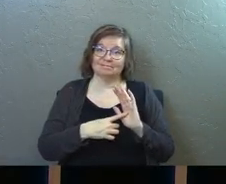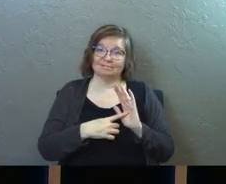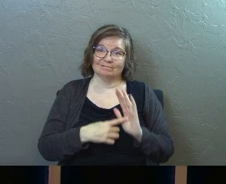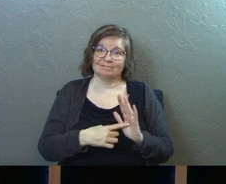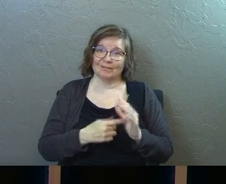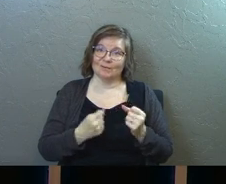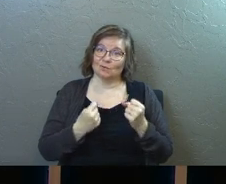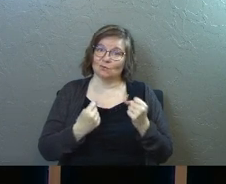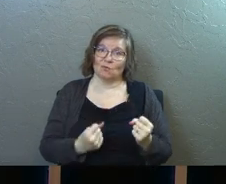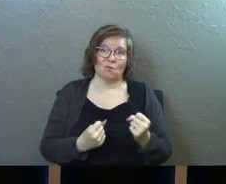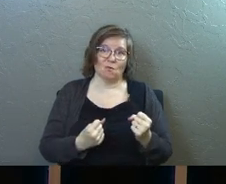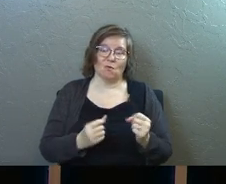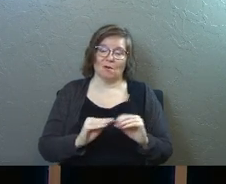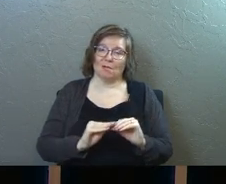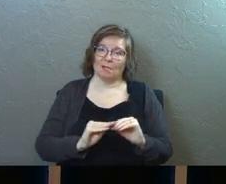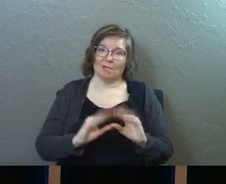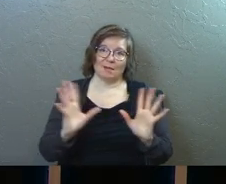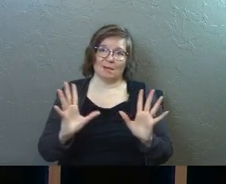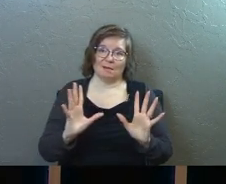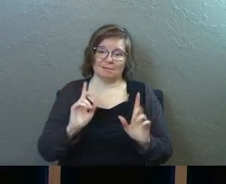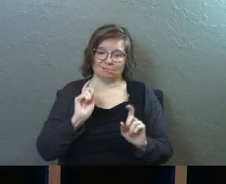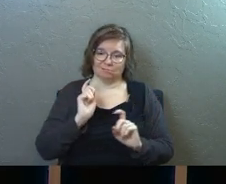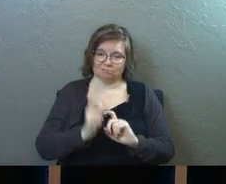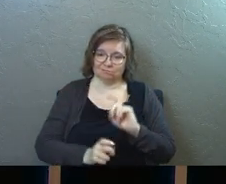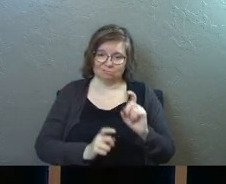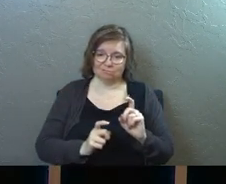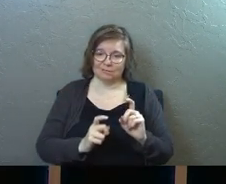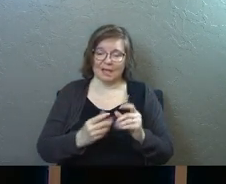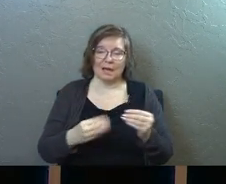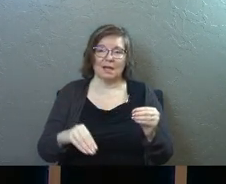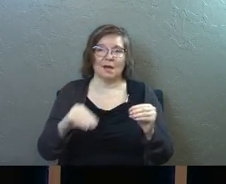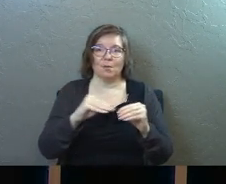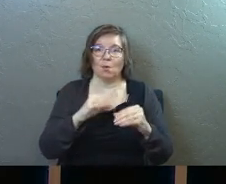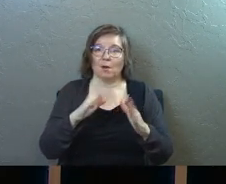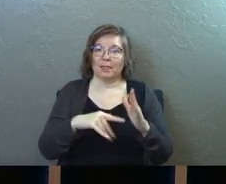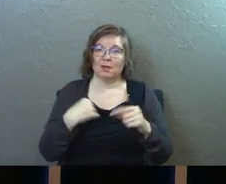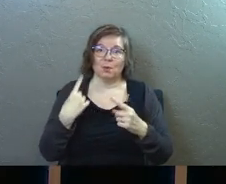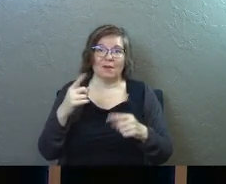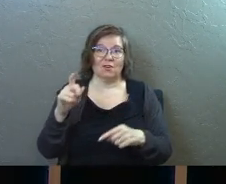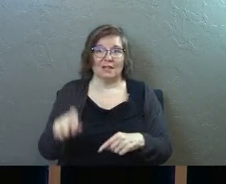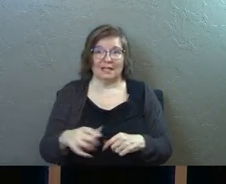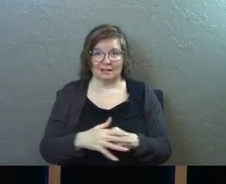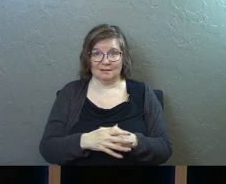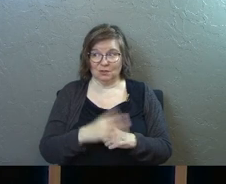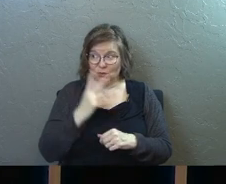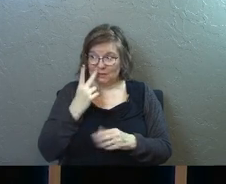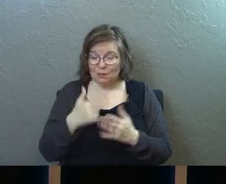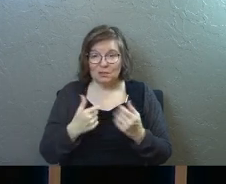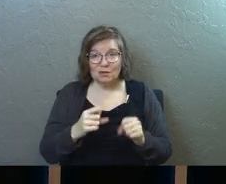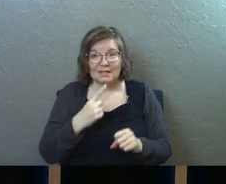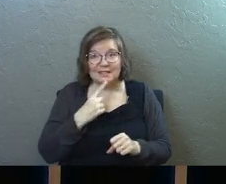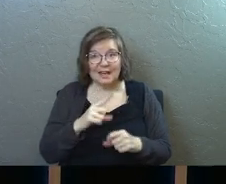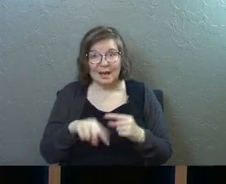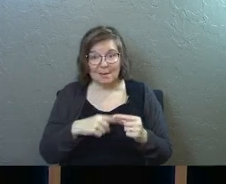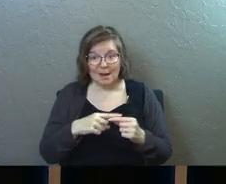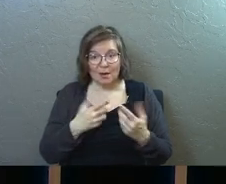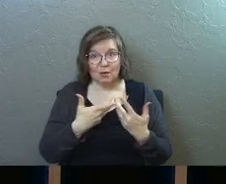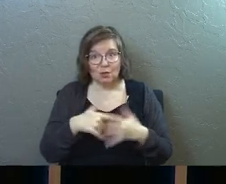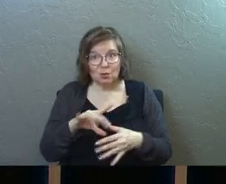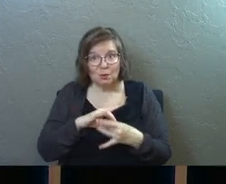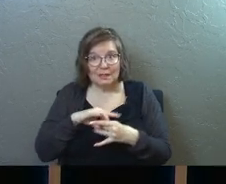it's abundance and it's generosity and it's way more than you would ever need do you see what he's trying to say about